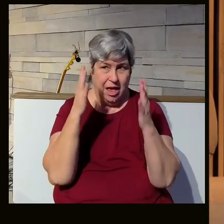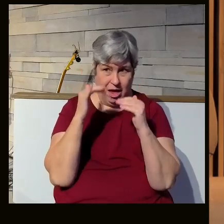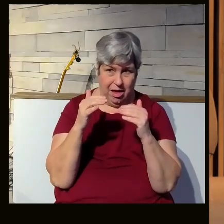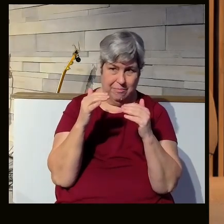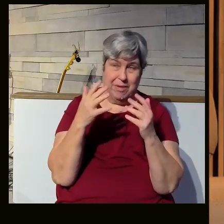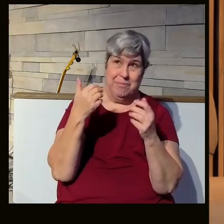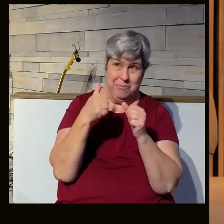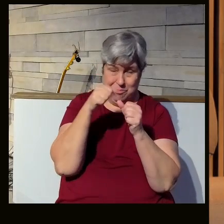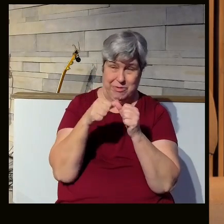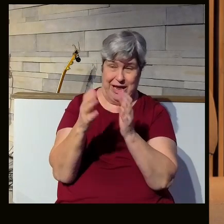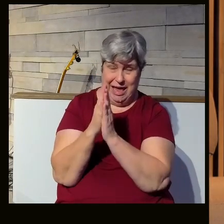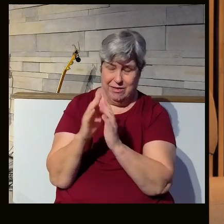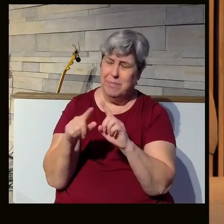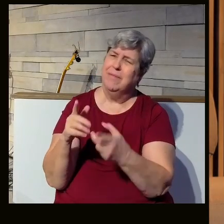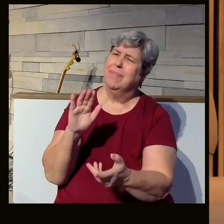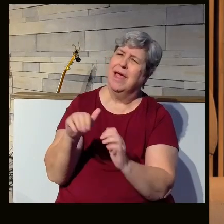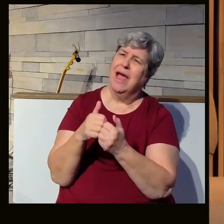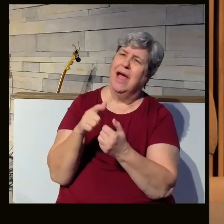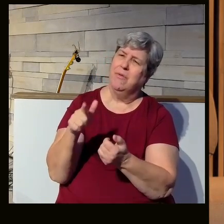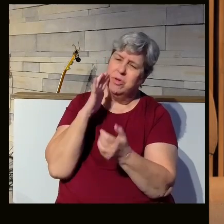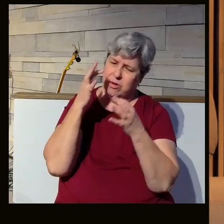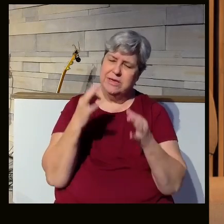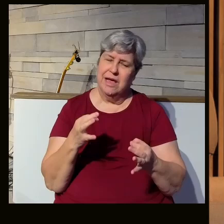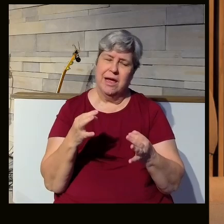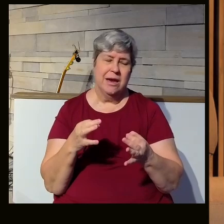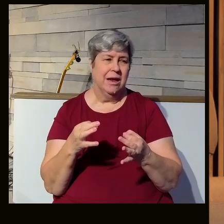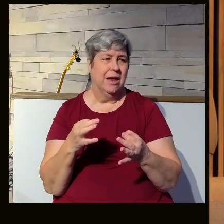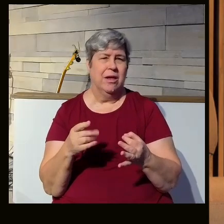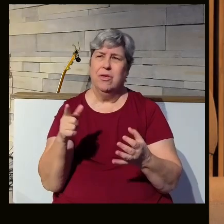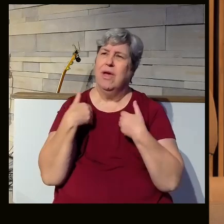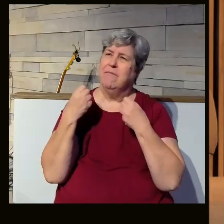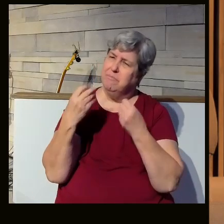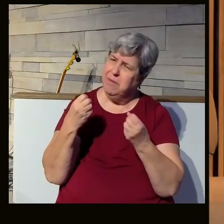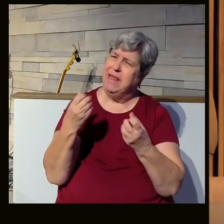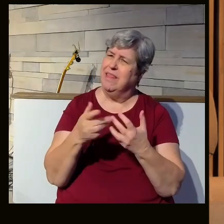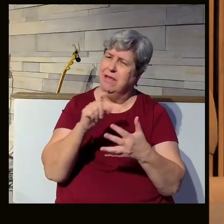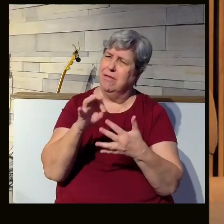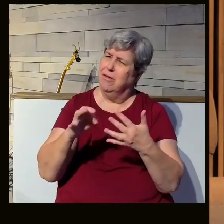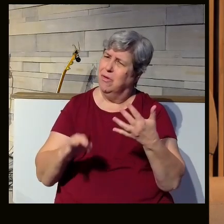ask this, is how are you going to decide? You've got so many things you can be.